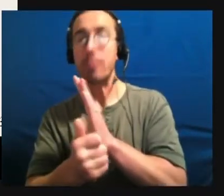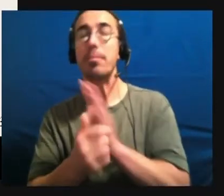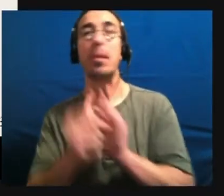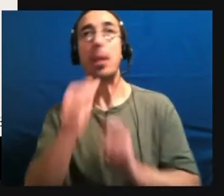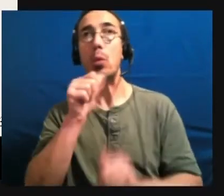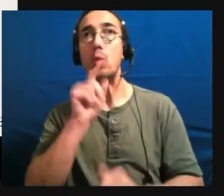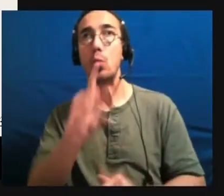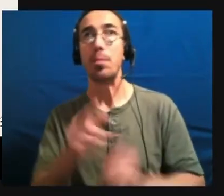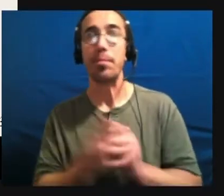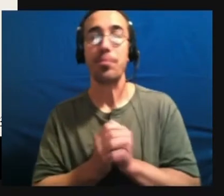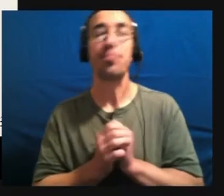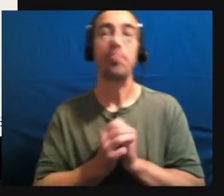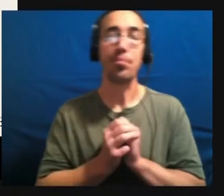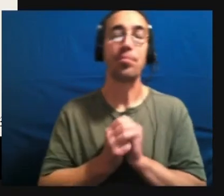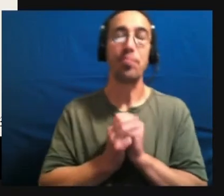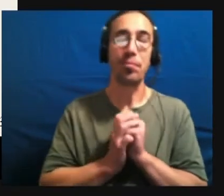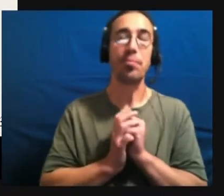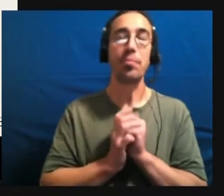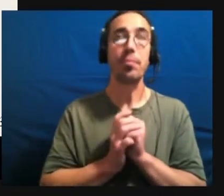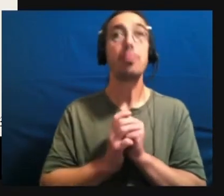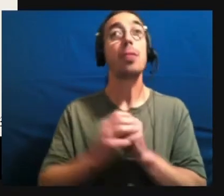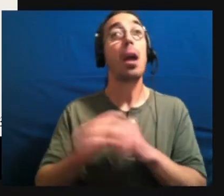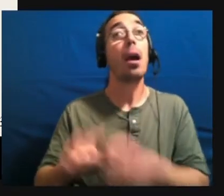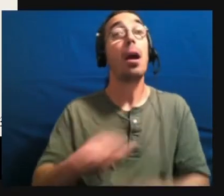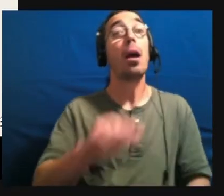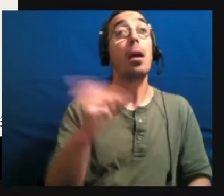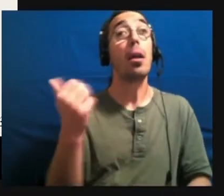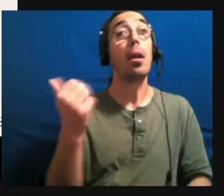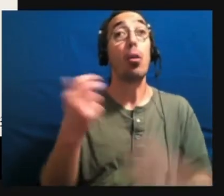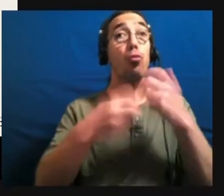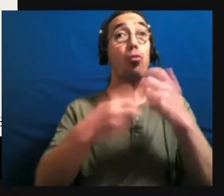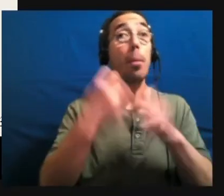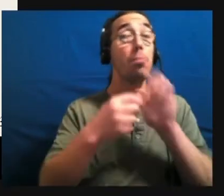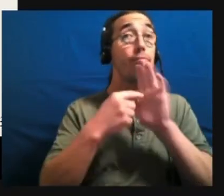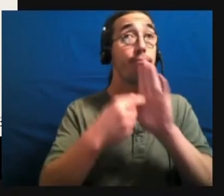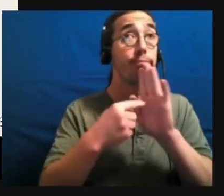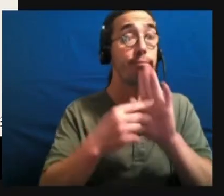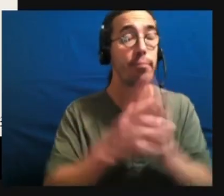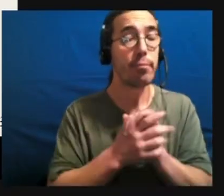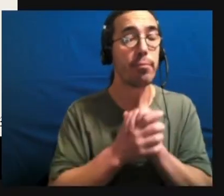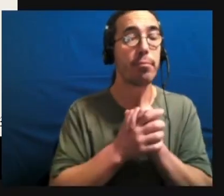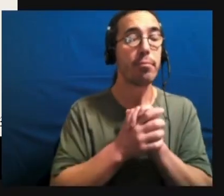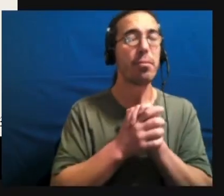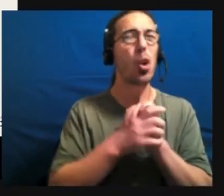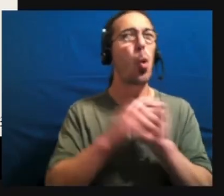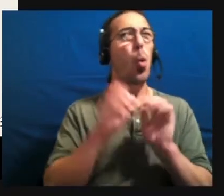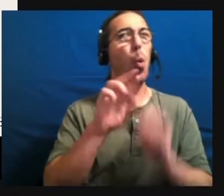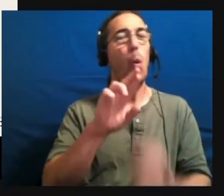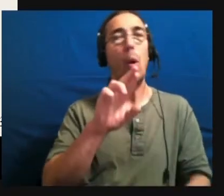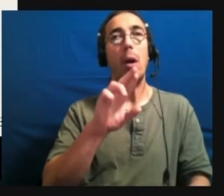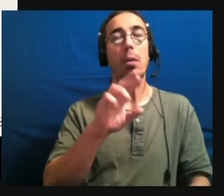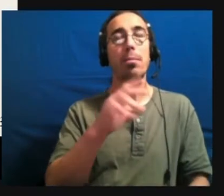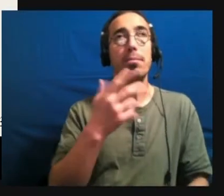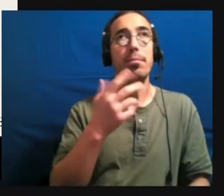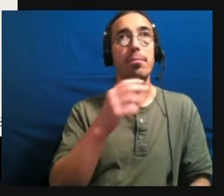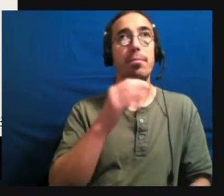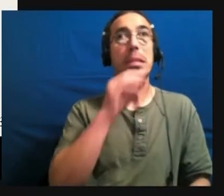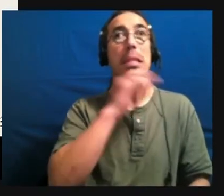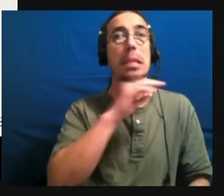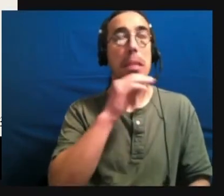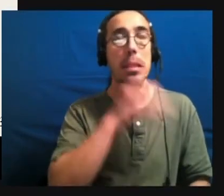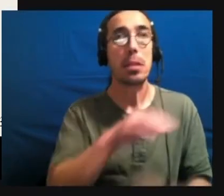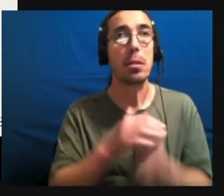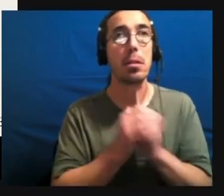Another, um, issue is, or stereotype is autism equals savant